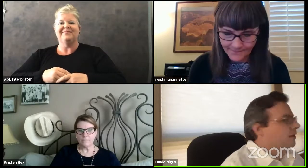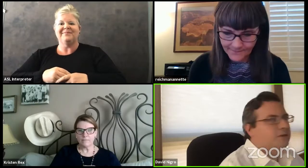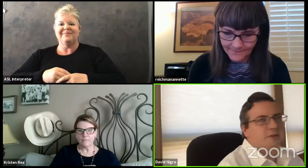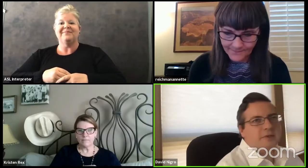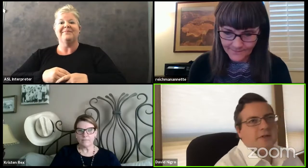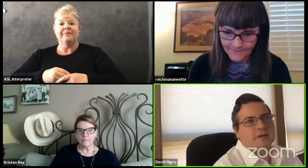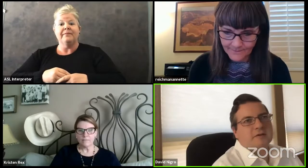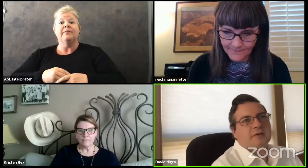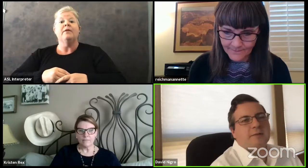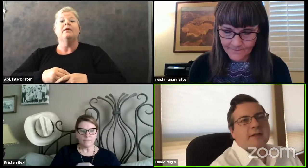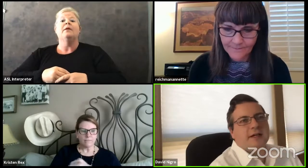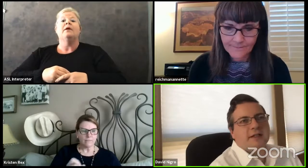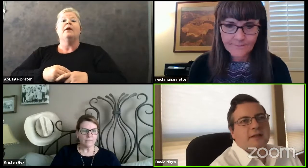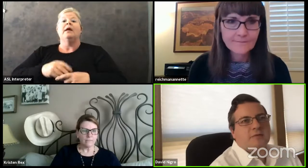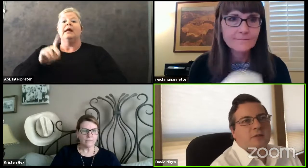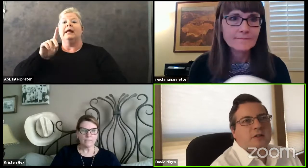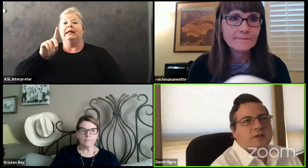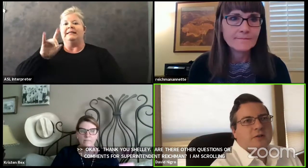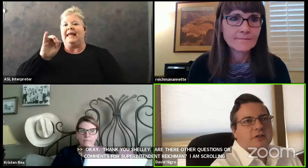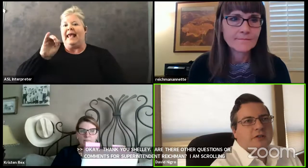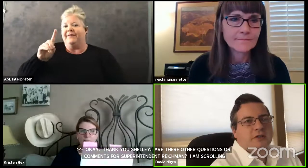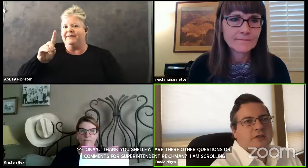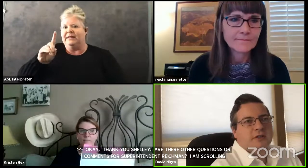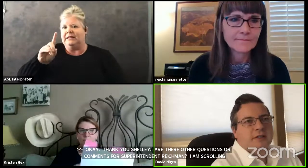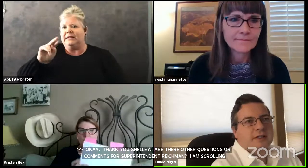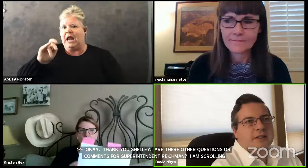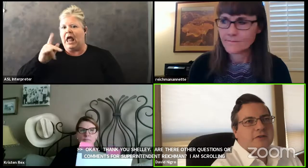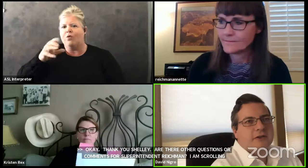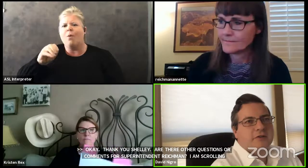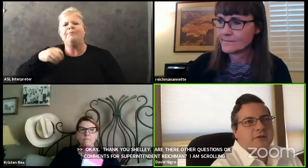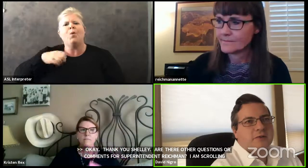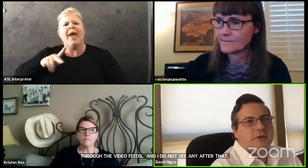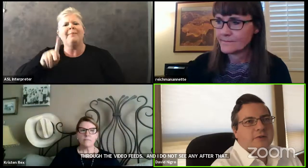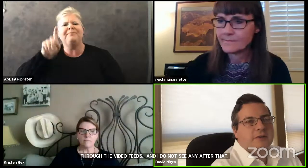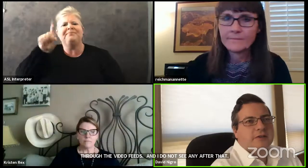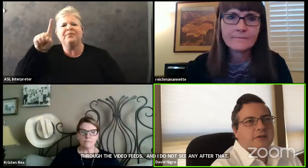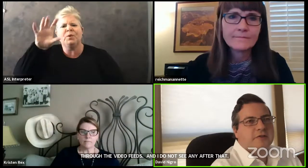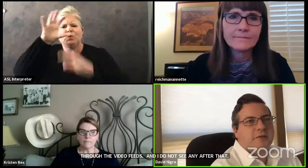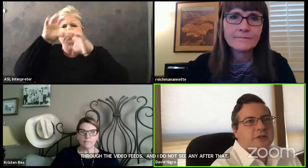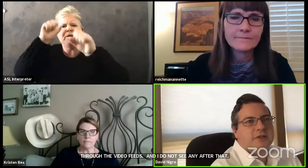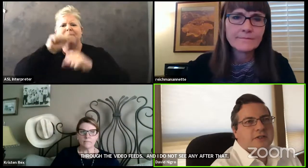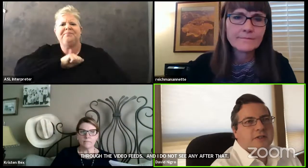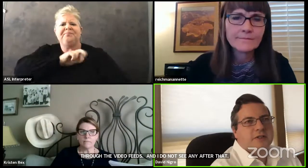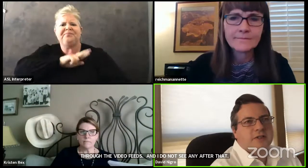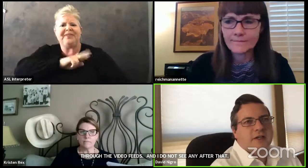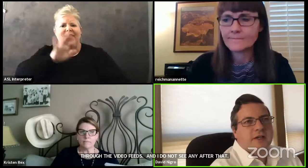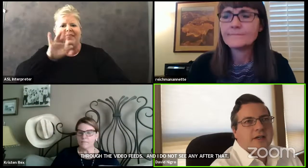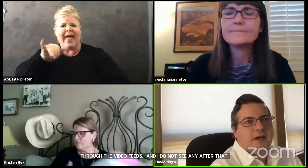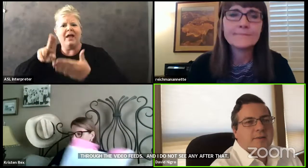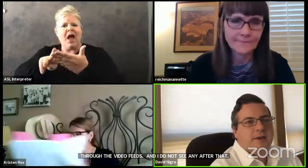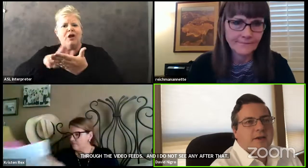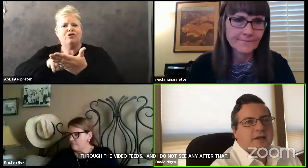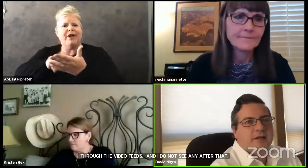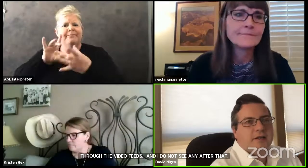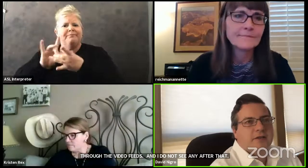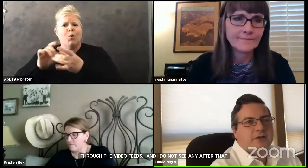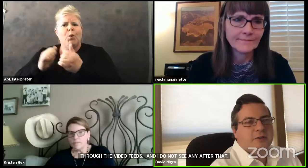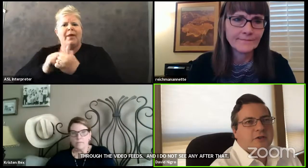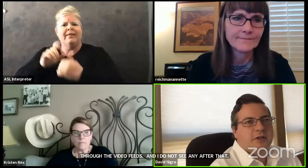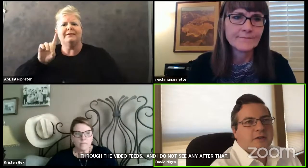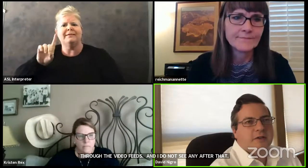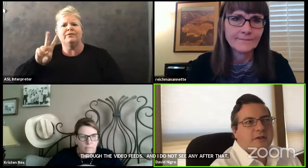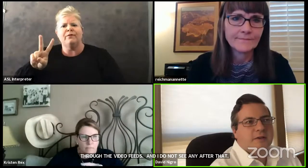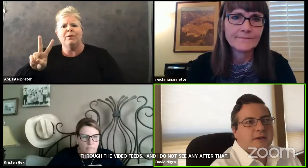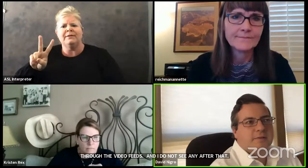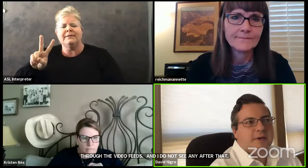And Superintendent Reitman, I did have one question on the contract with Desert Voices. In